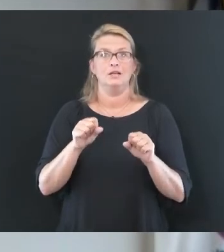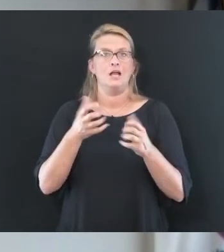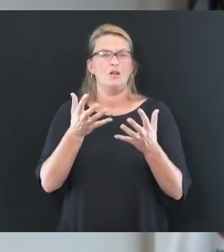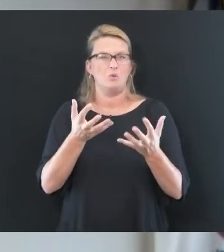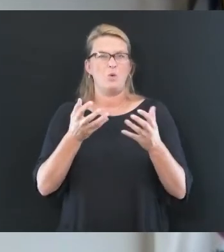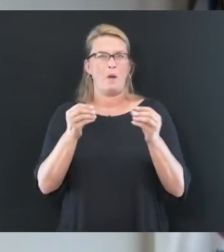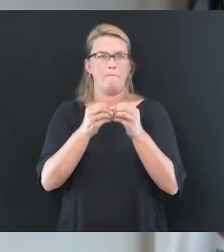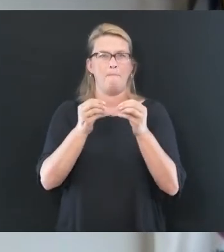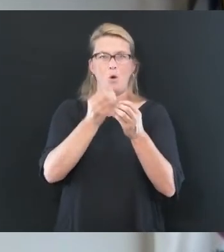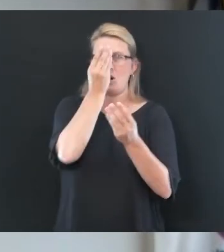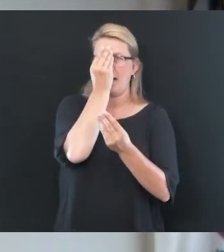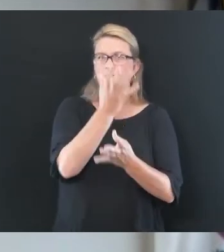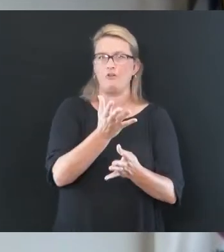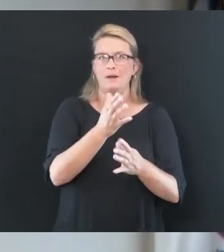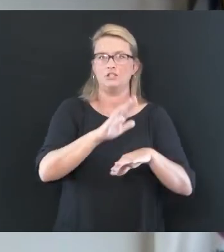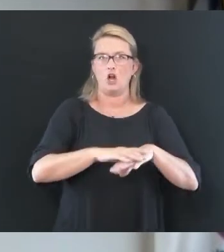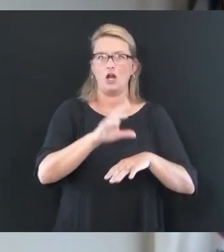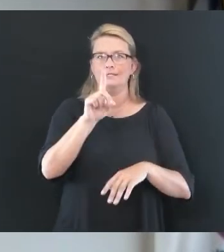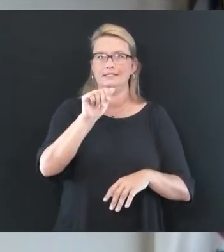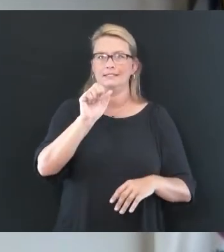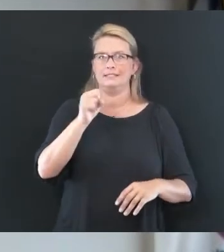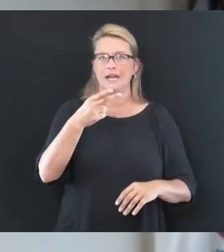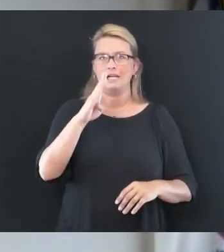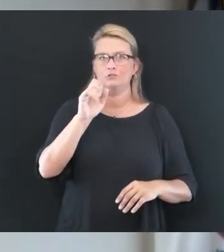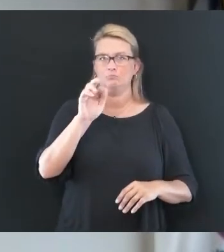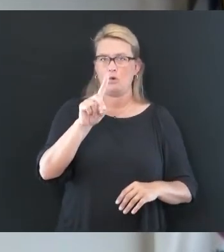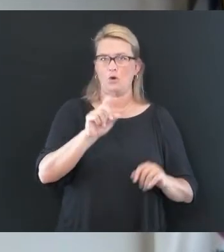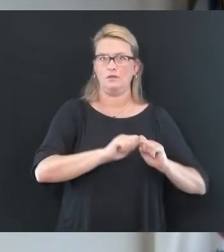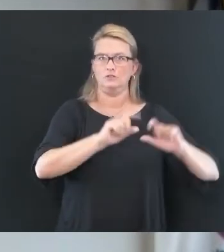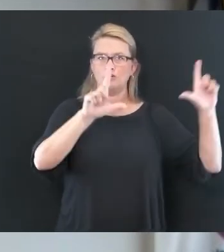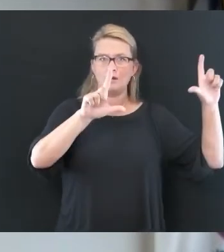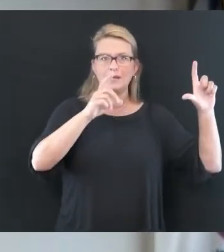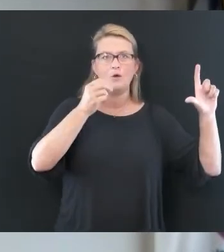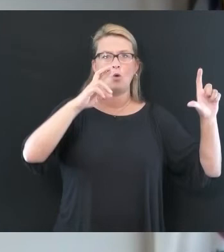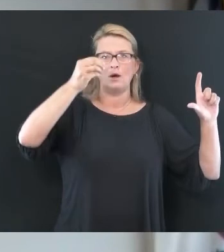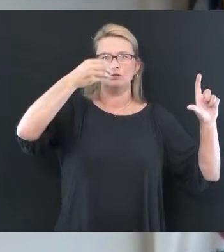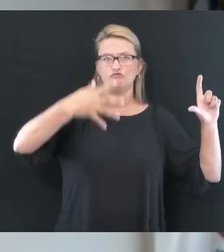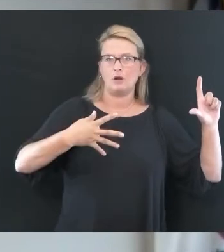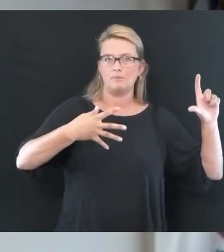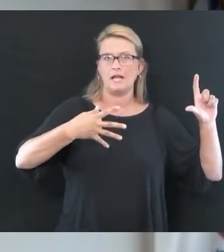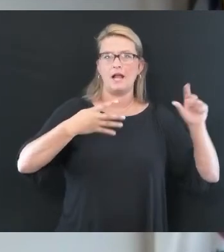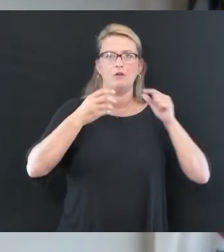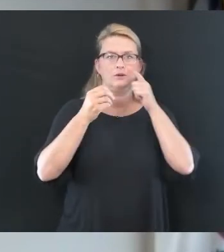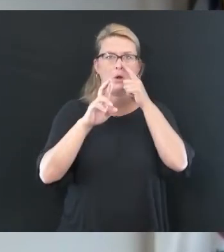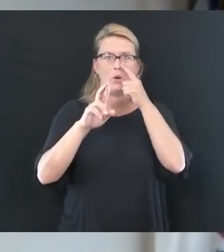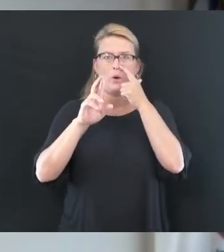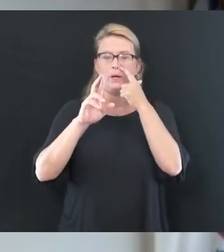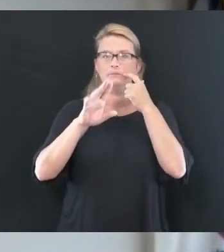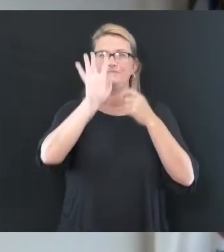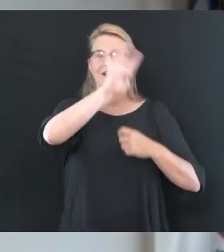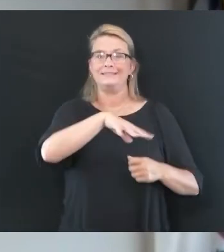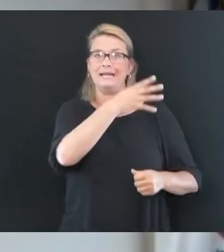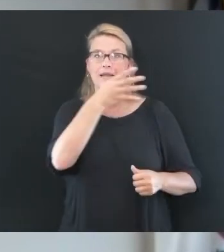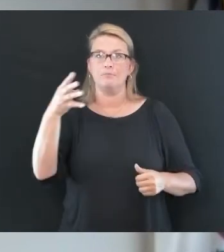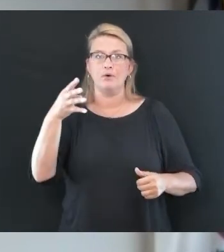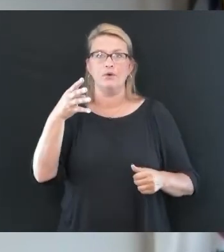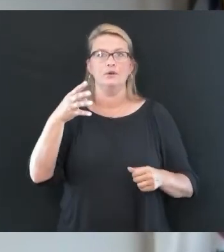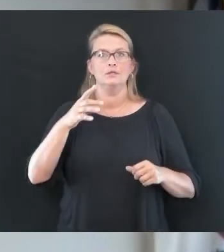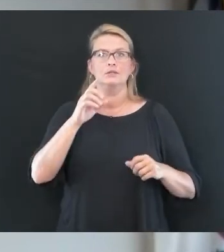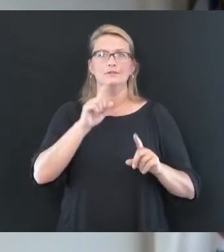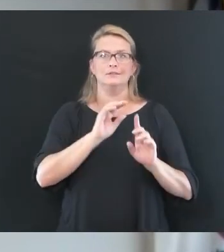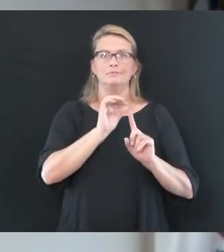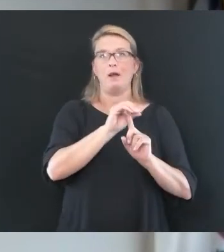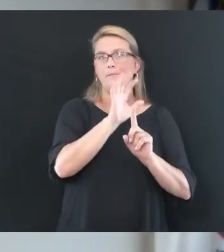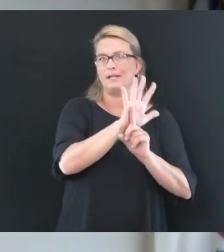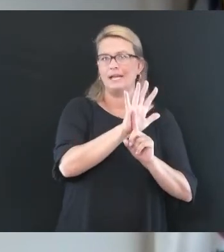information on the dashboard, either through a drop down or through a table, including the population data that is used, which is